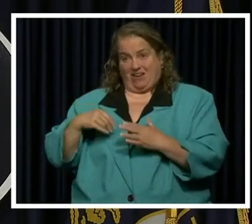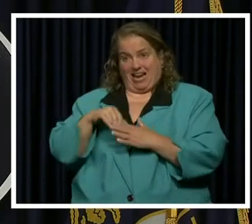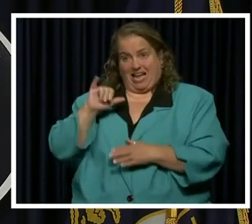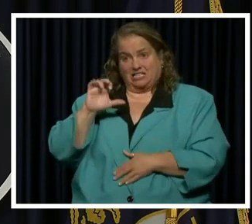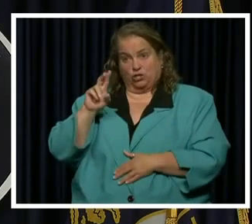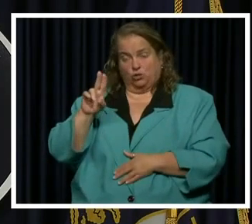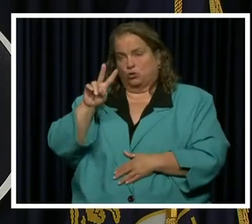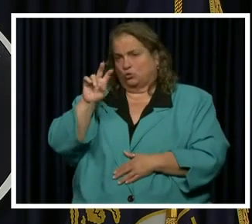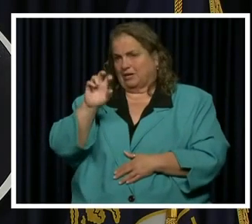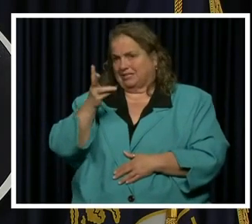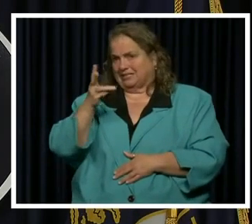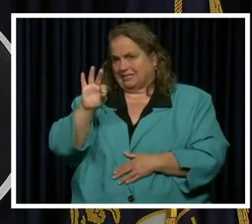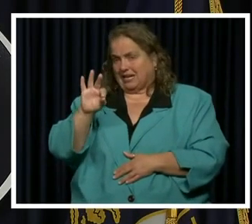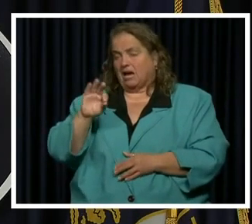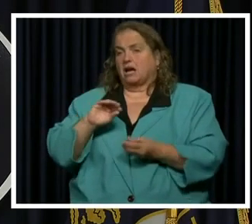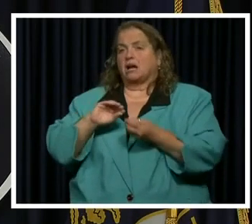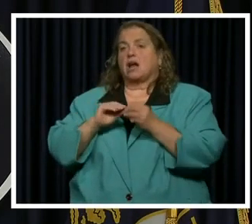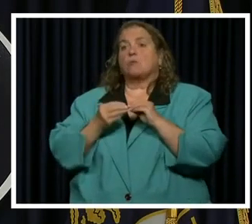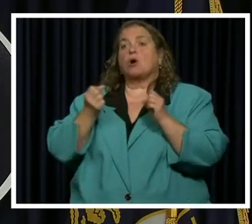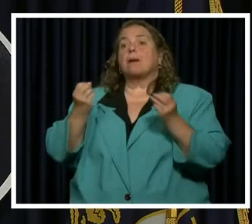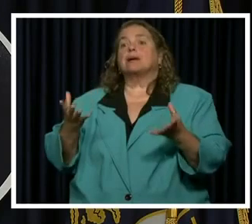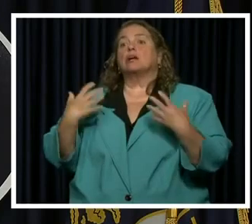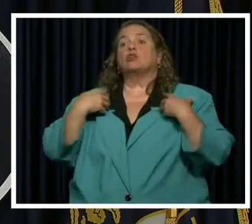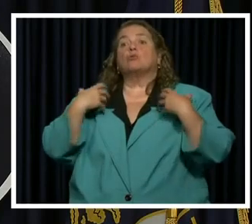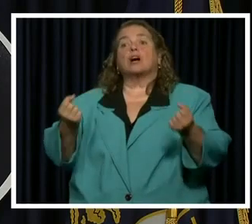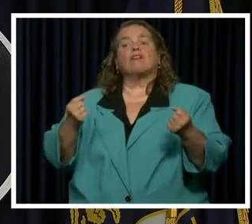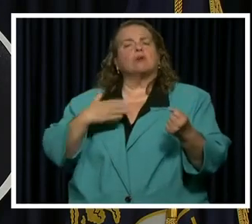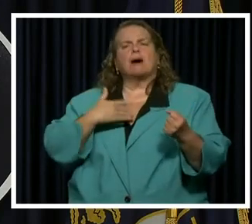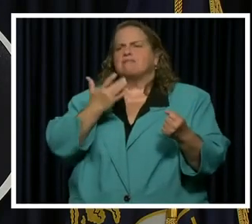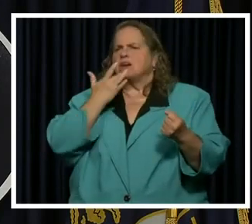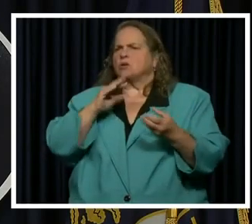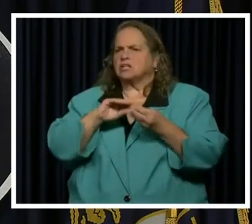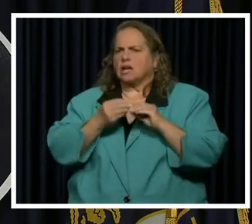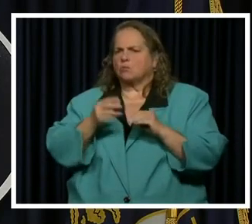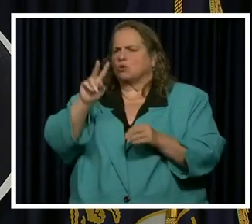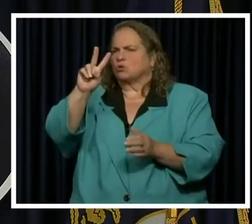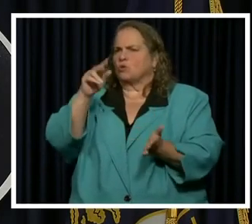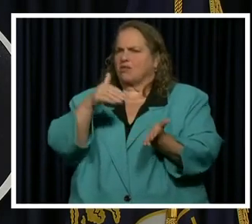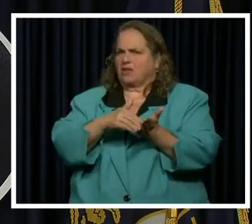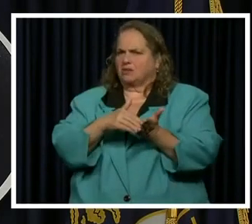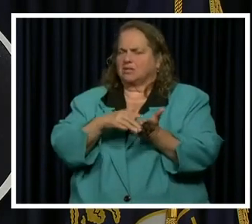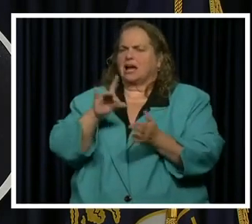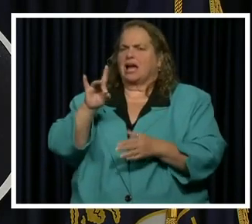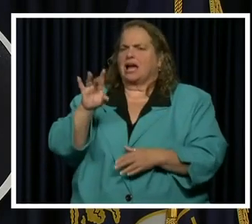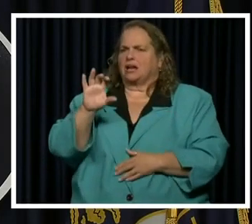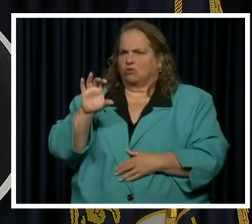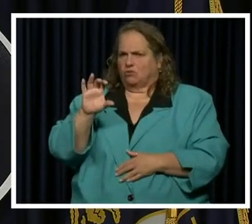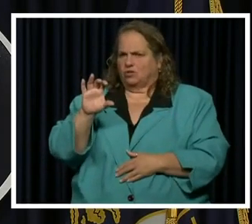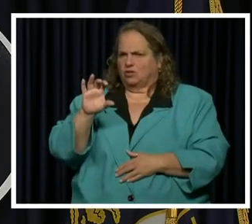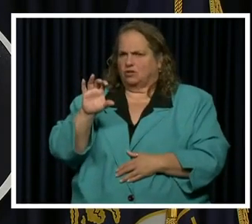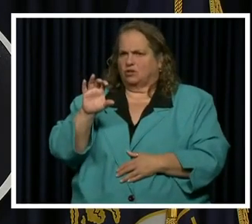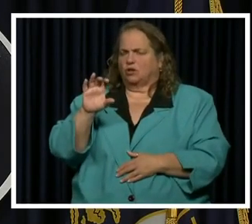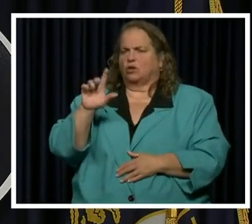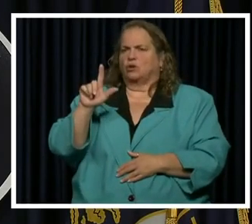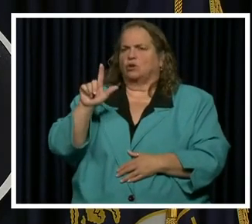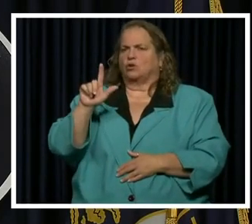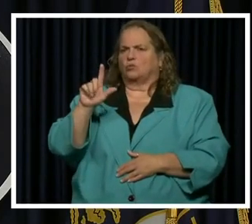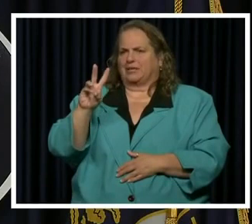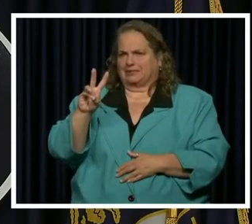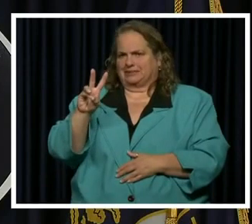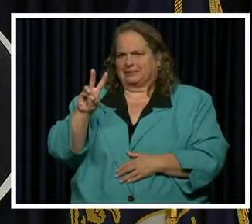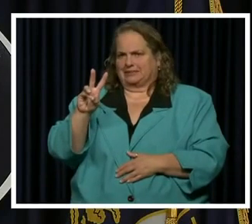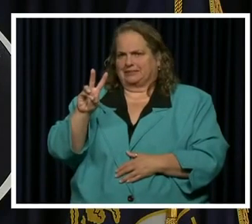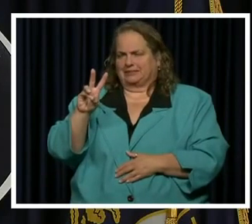269 and number of recovered. My favorite number 2826.